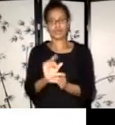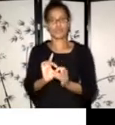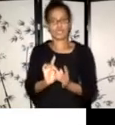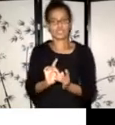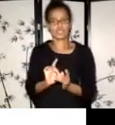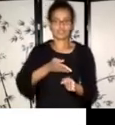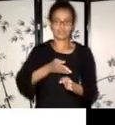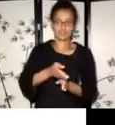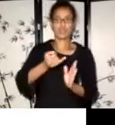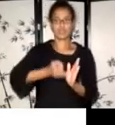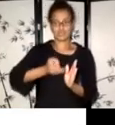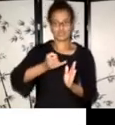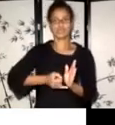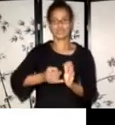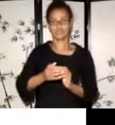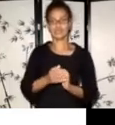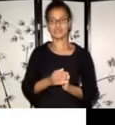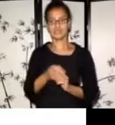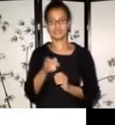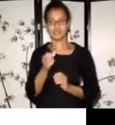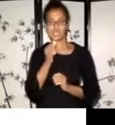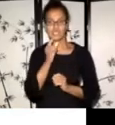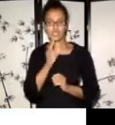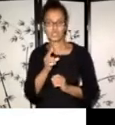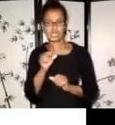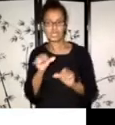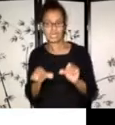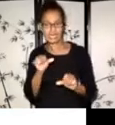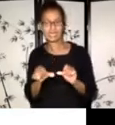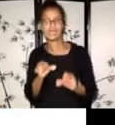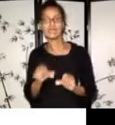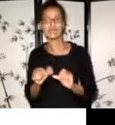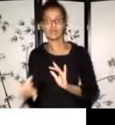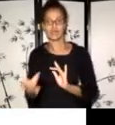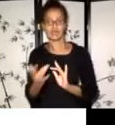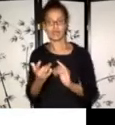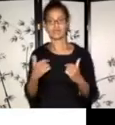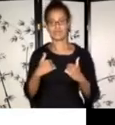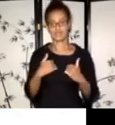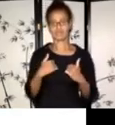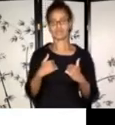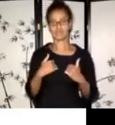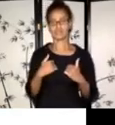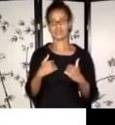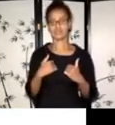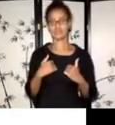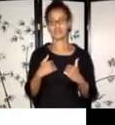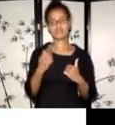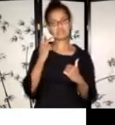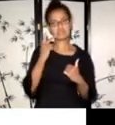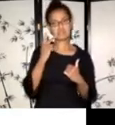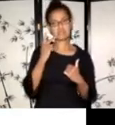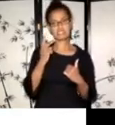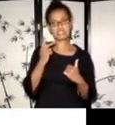us a call and we can discuss, um, the best of, you know, program that fits your project.